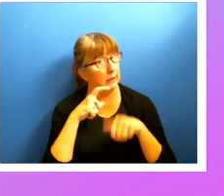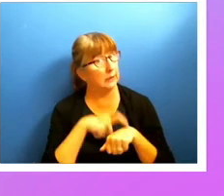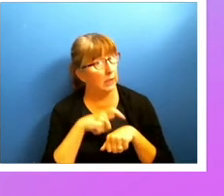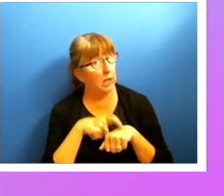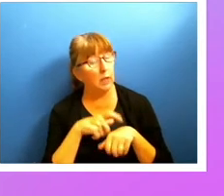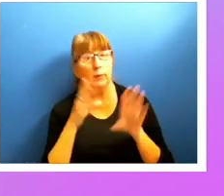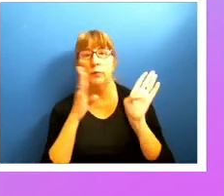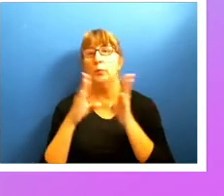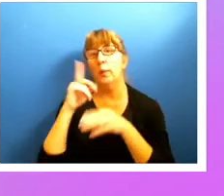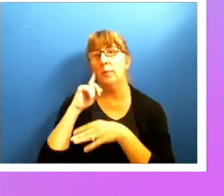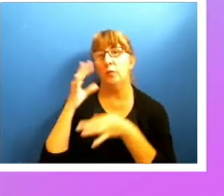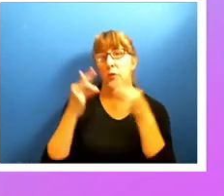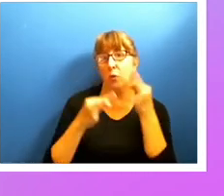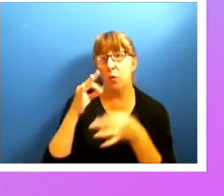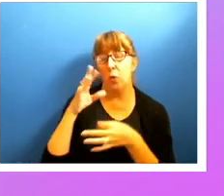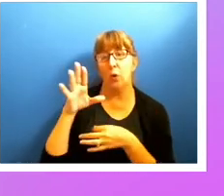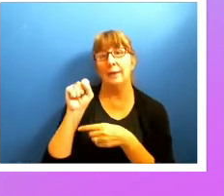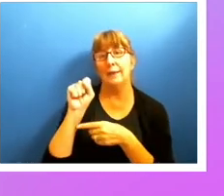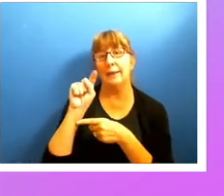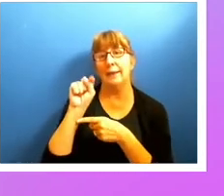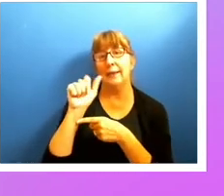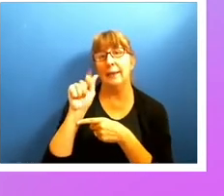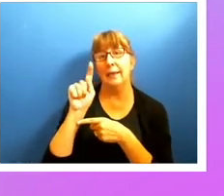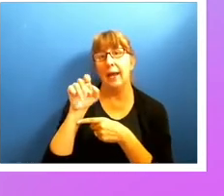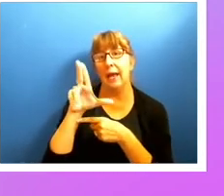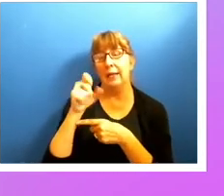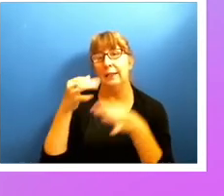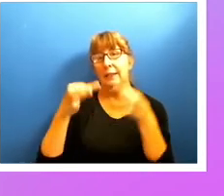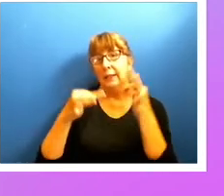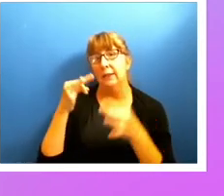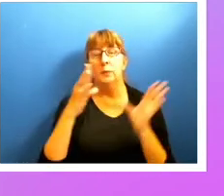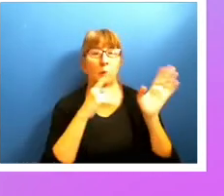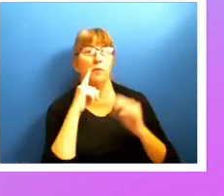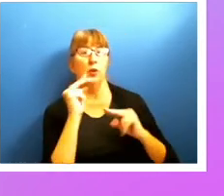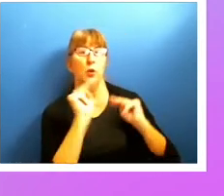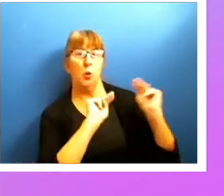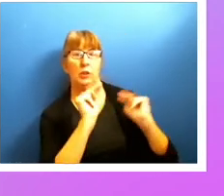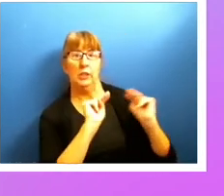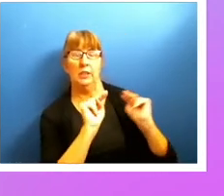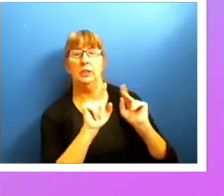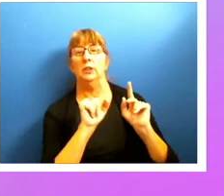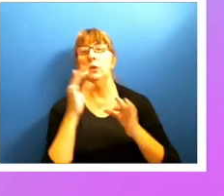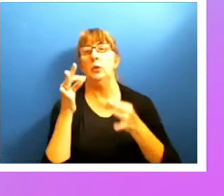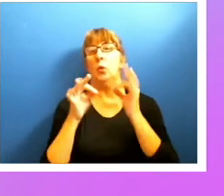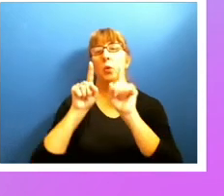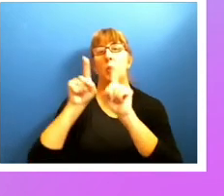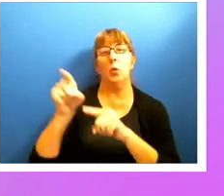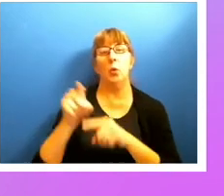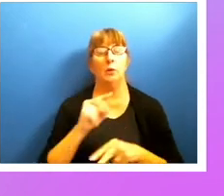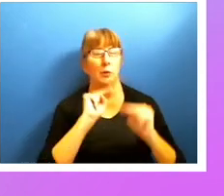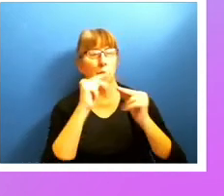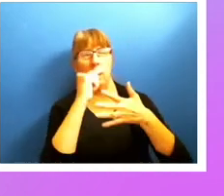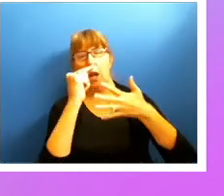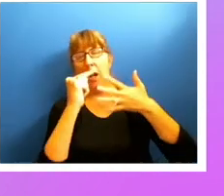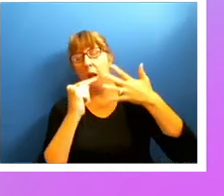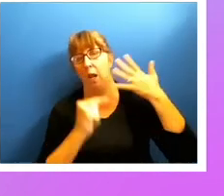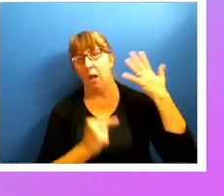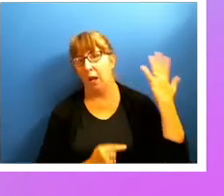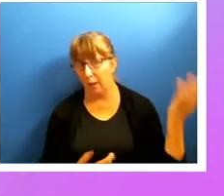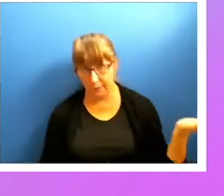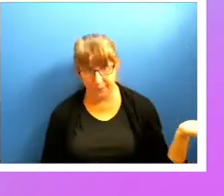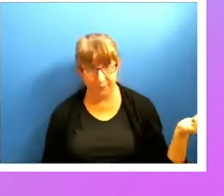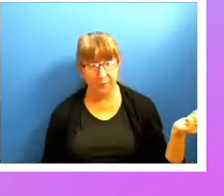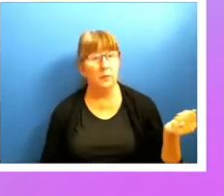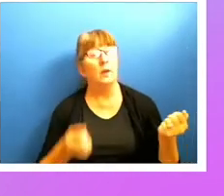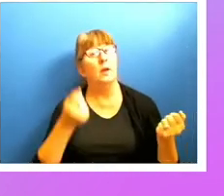prep for court status hearings. You're going to have to prep for negotiations. You're going to go to court. You're going to negotiate all these things that you're going to have to do. And